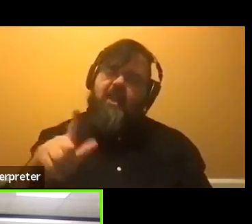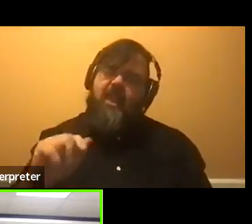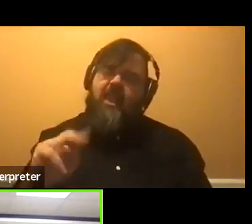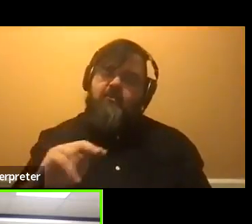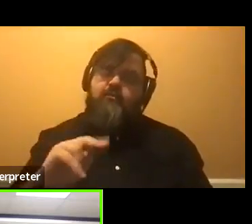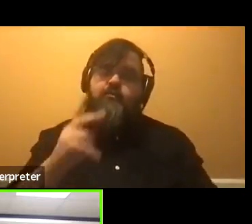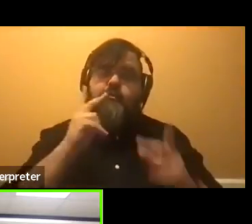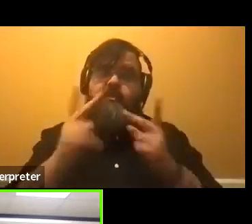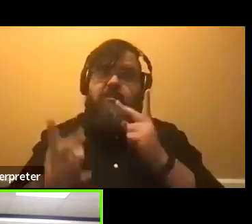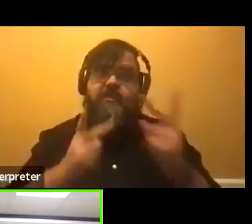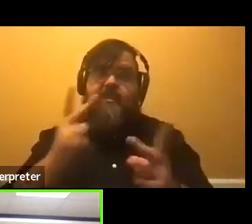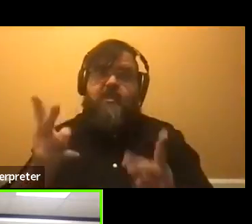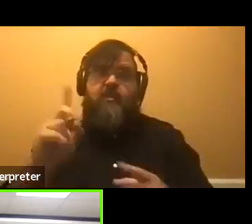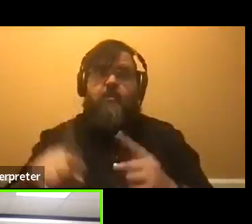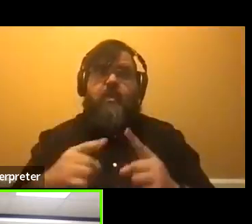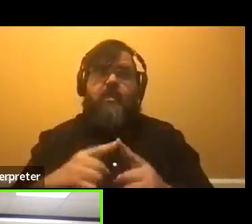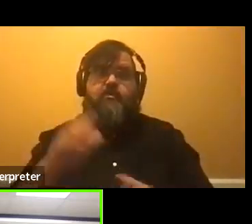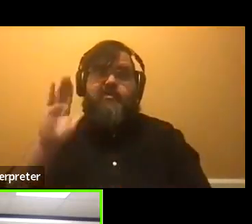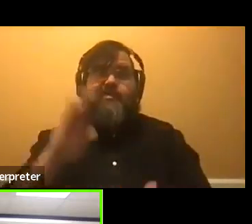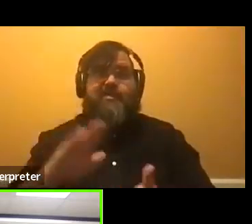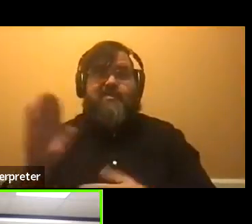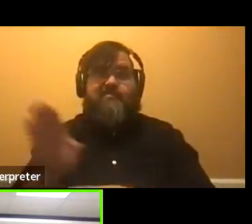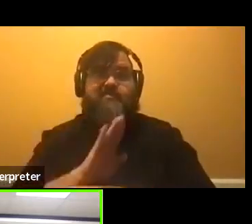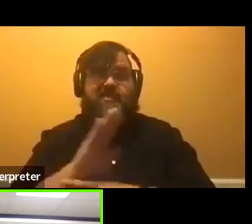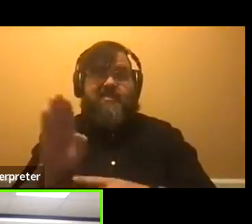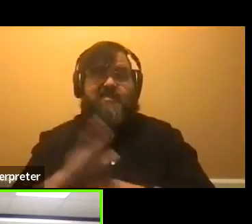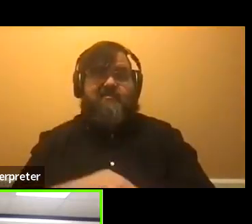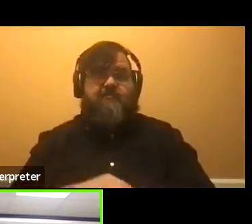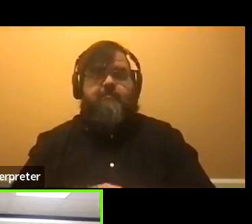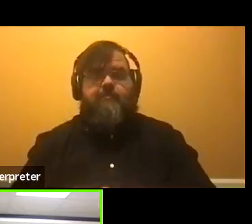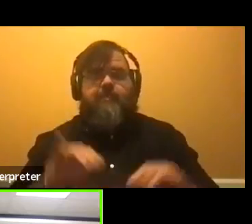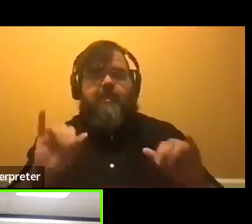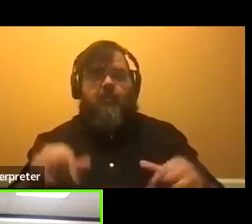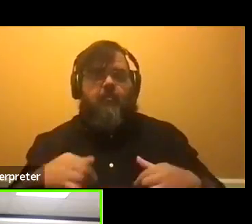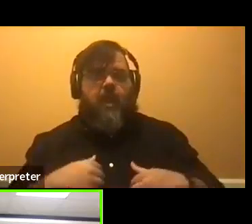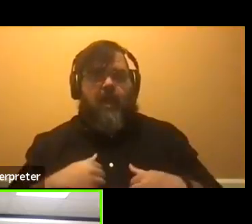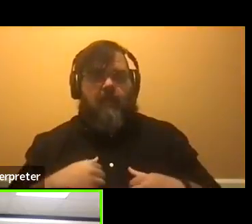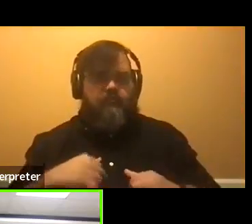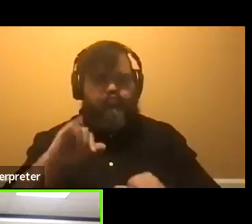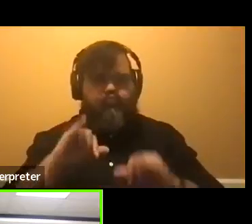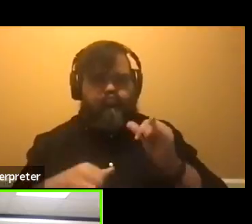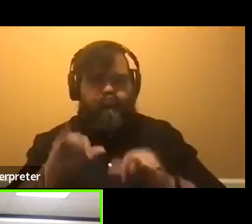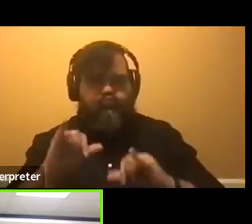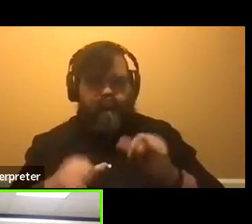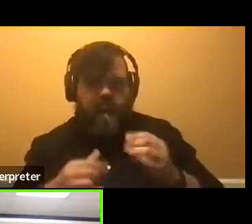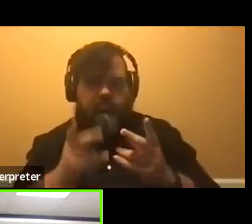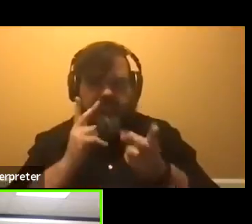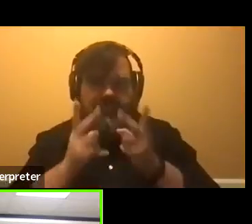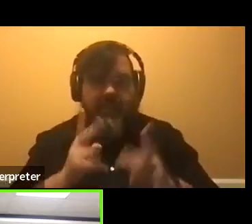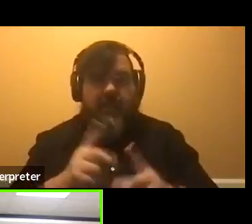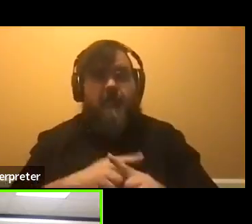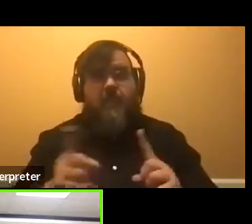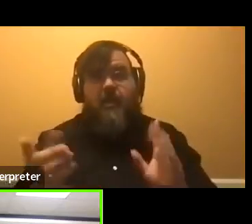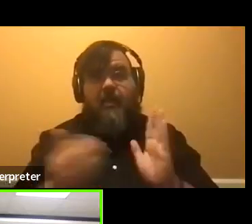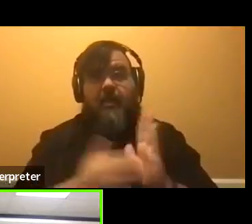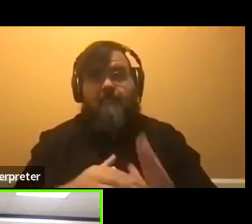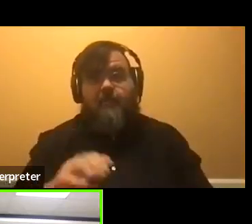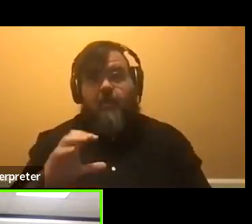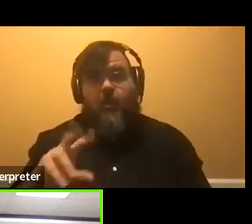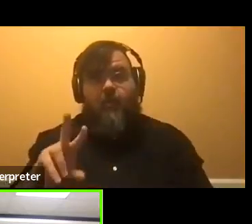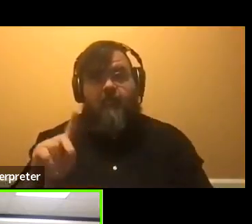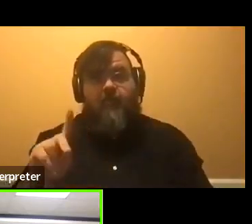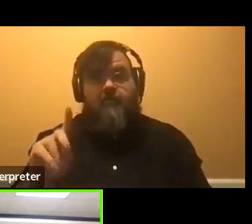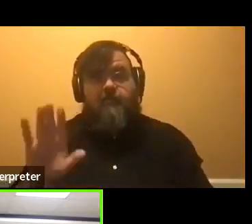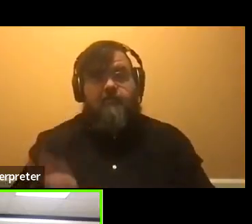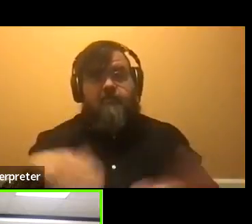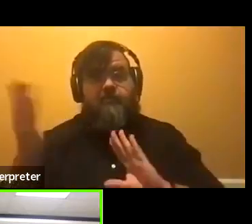Um, that's how I gauge, um, for study abroad. So I would encourage students to look at that for COVID said no to that, but hopefully